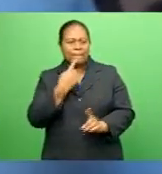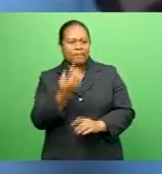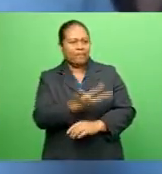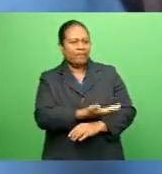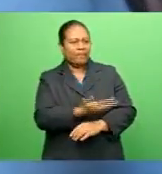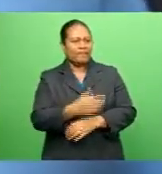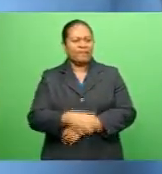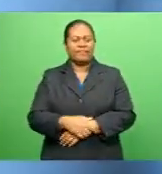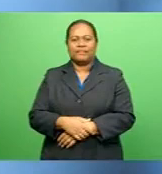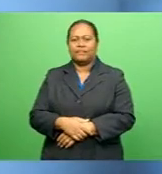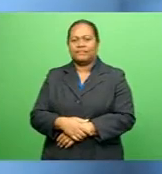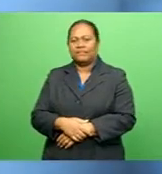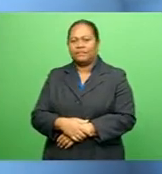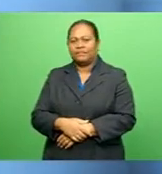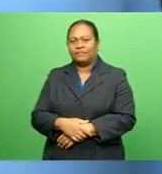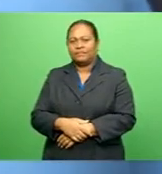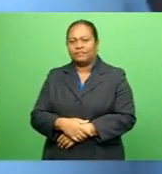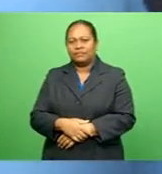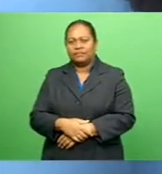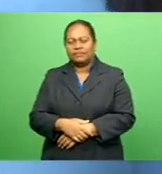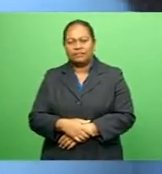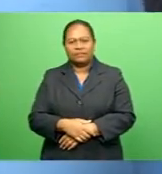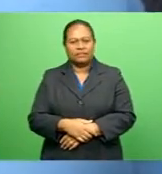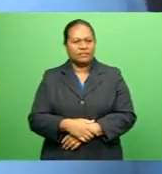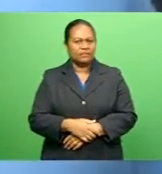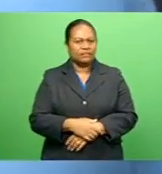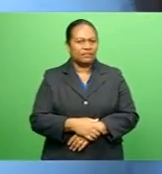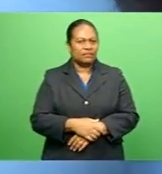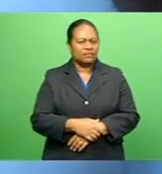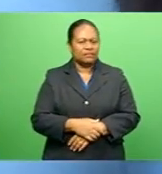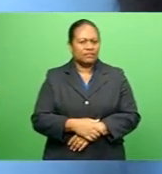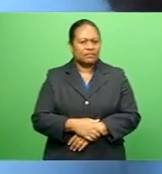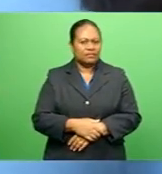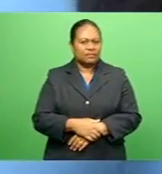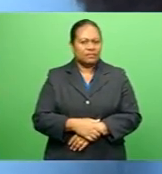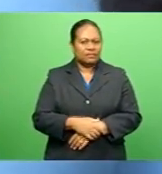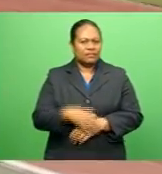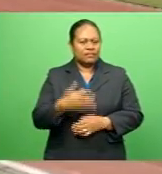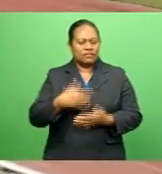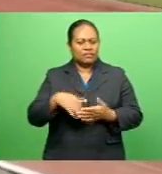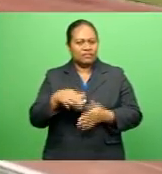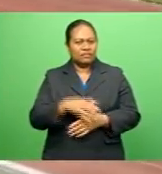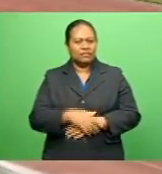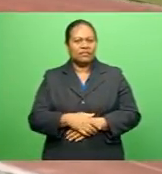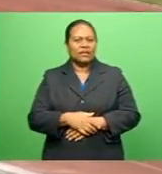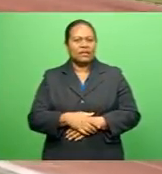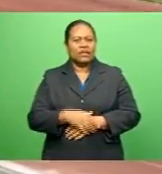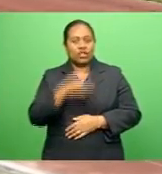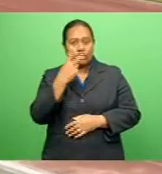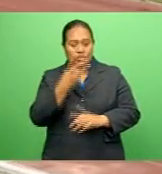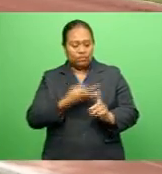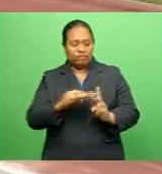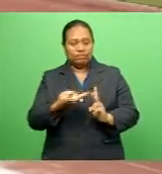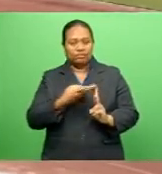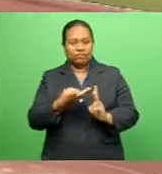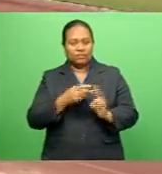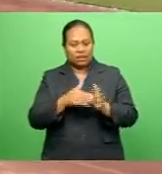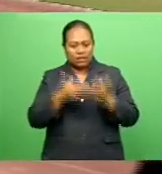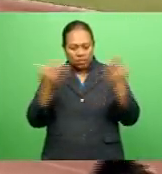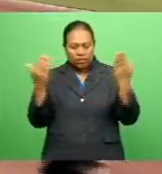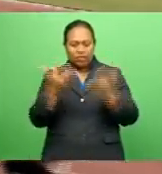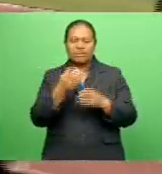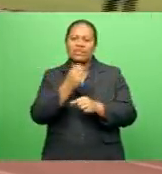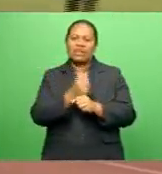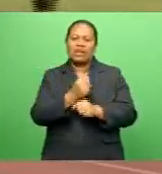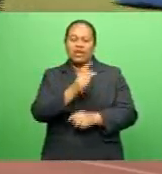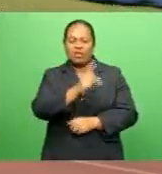train someone Then I'd probably try to make it into the top 3 But yeah, I need a lot more training The two athletes will now focus on the Coke